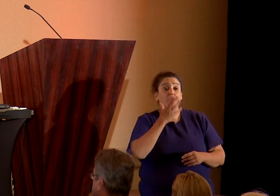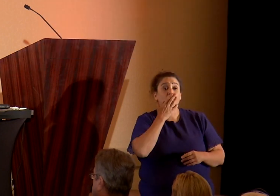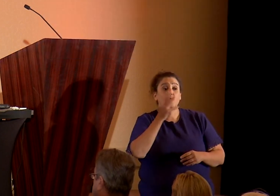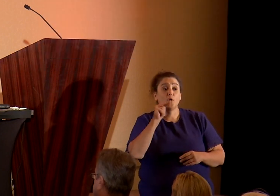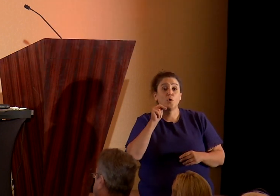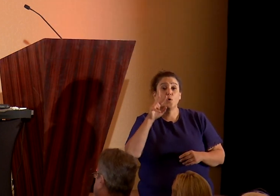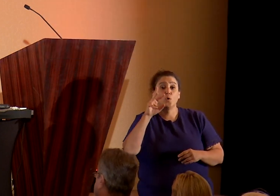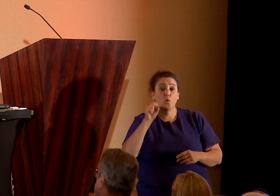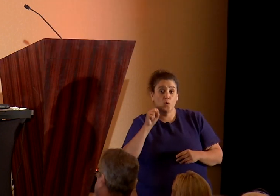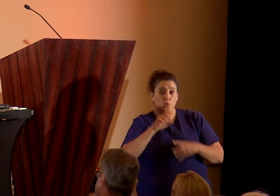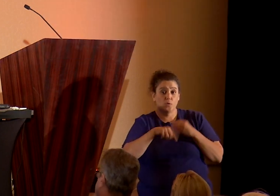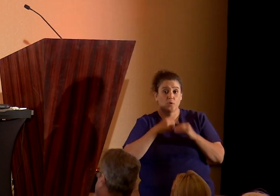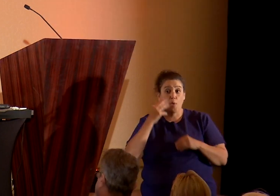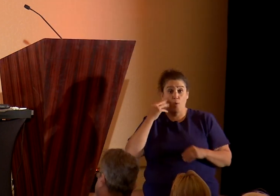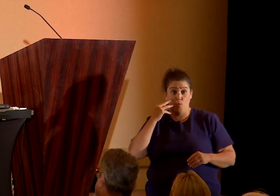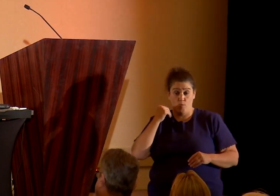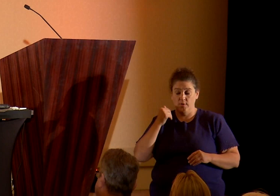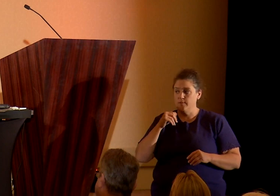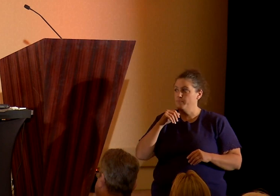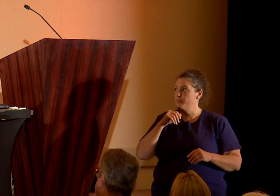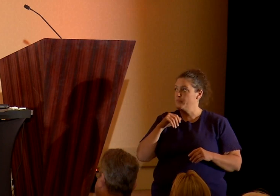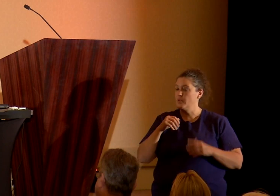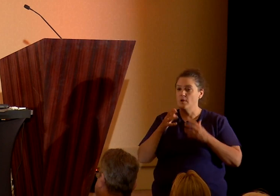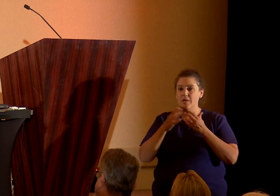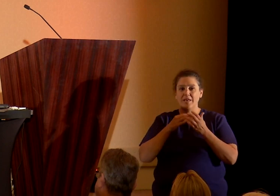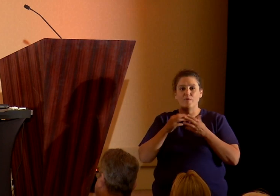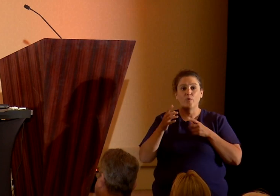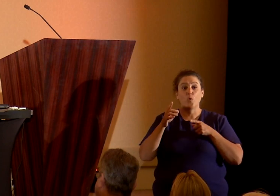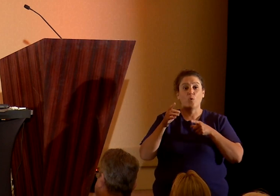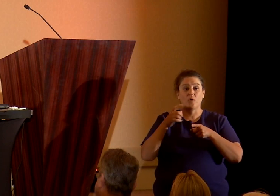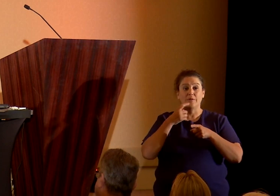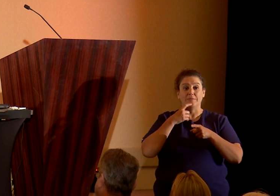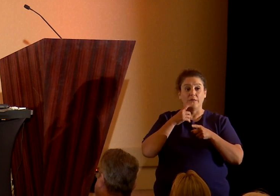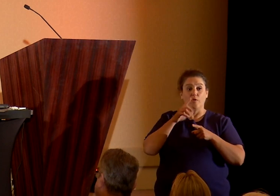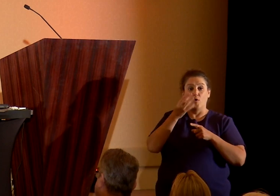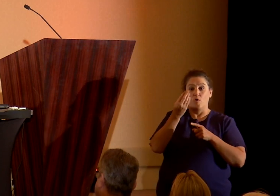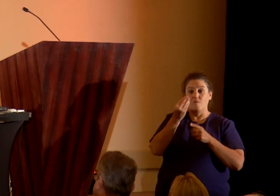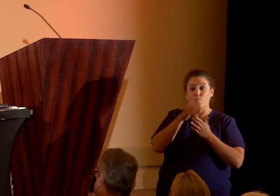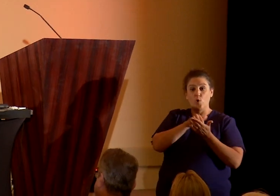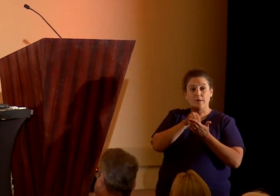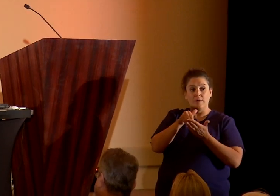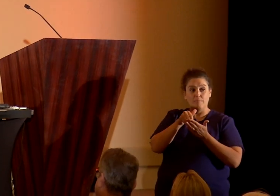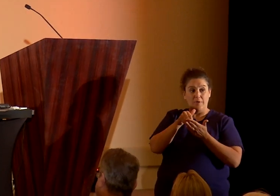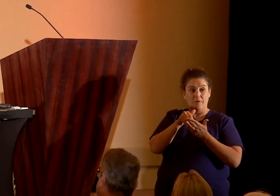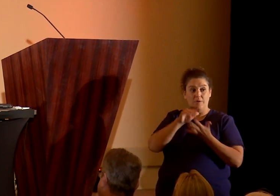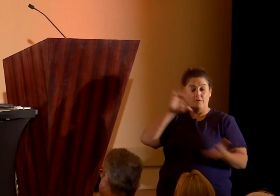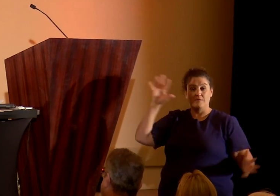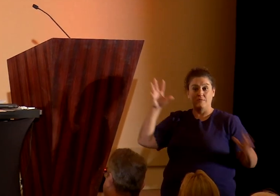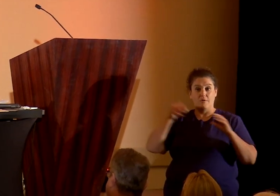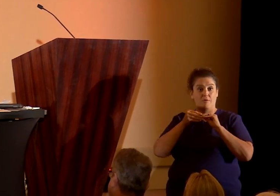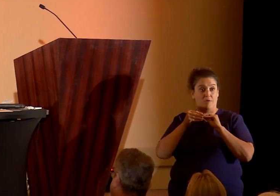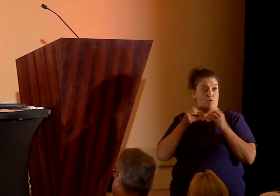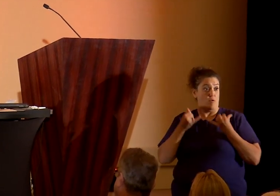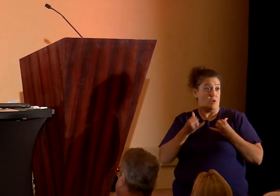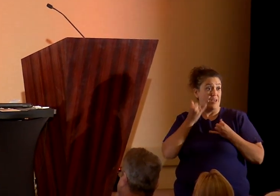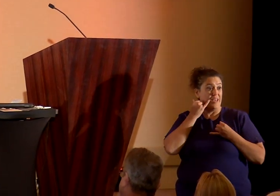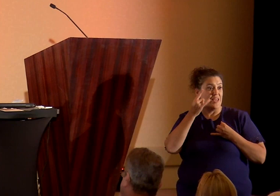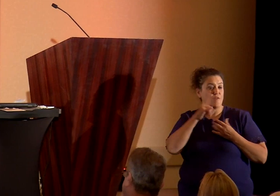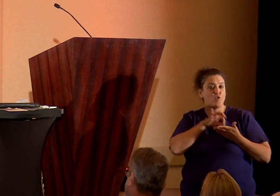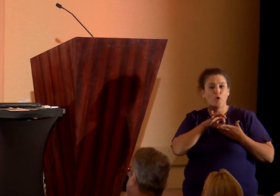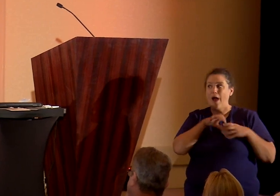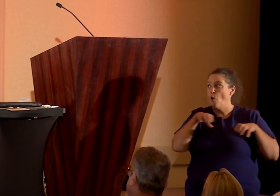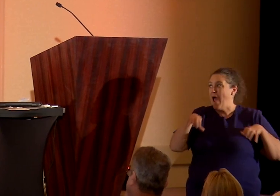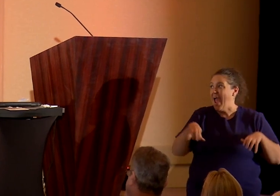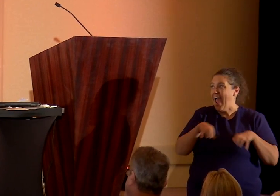news about Mormonism is that though they claim to be 14 million strong right now, if you count the active